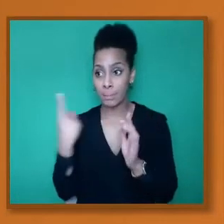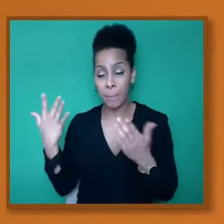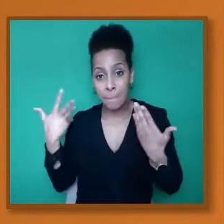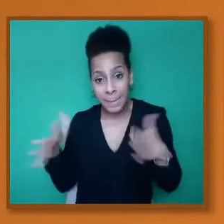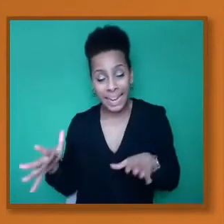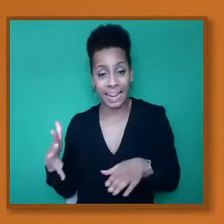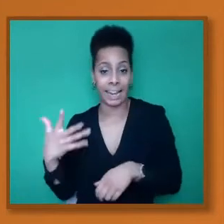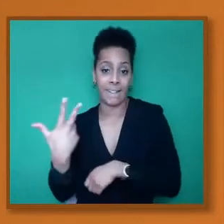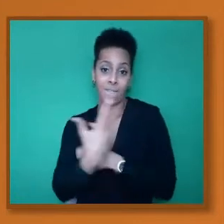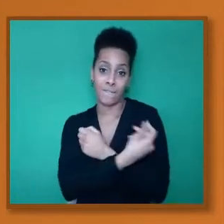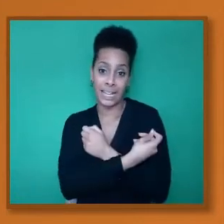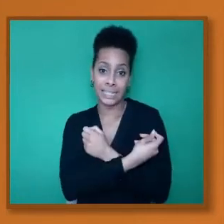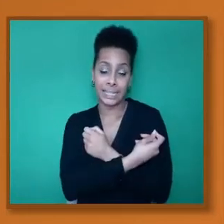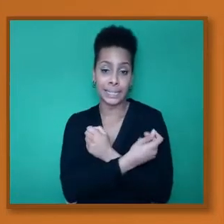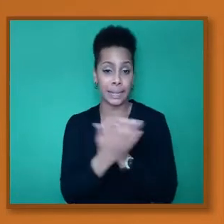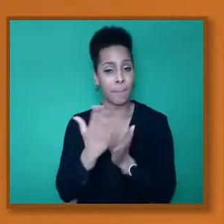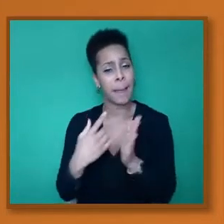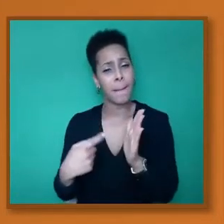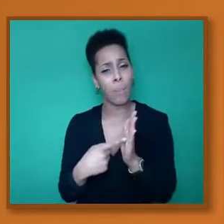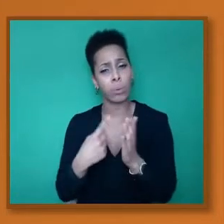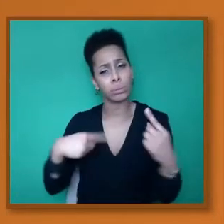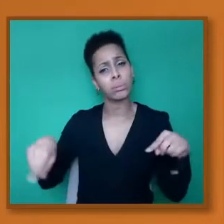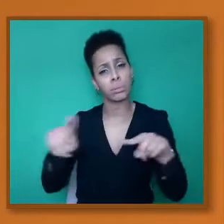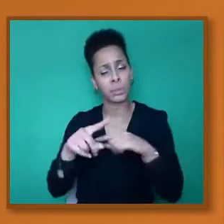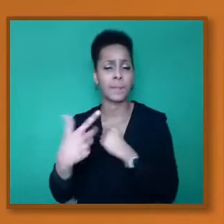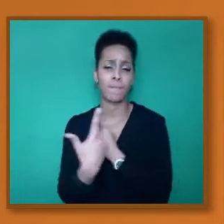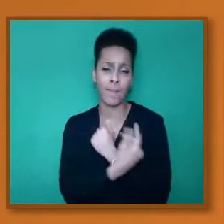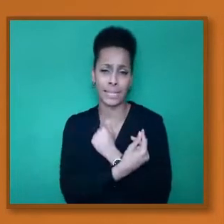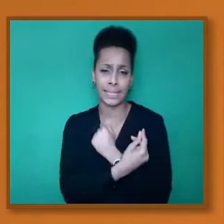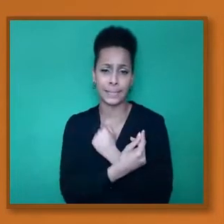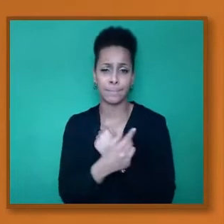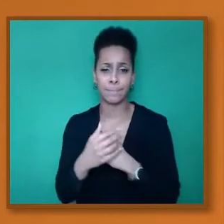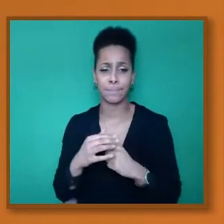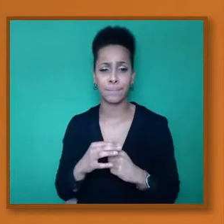if I could just move to the last slide, I believe my last slide.